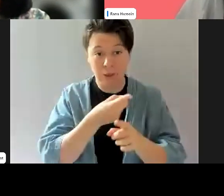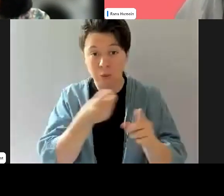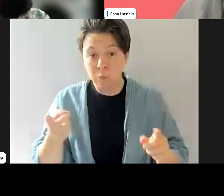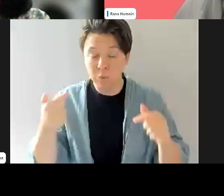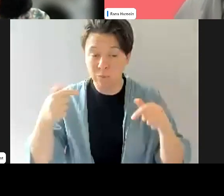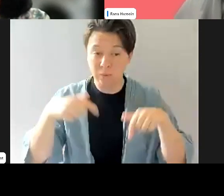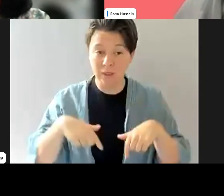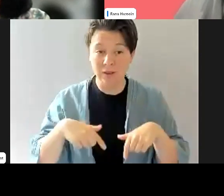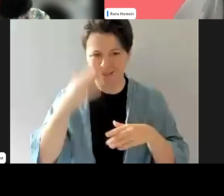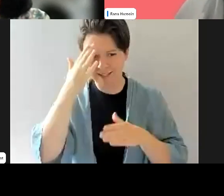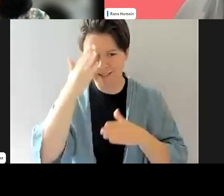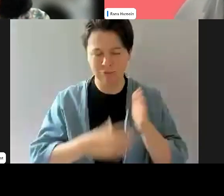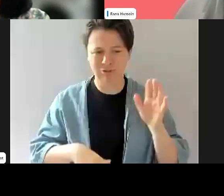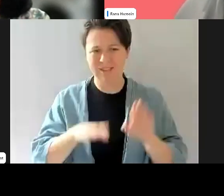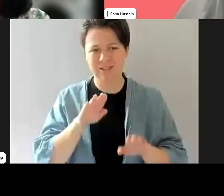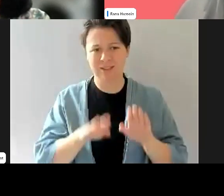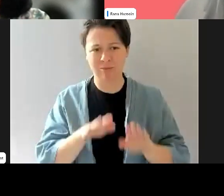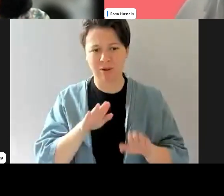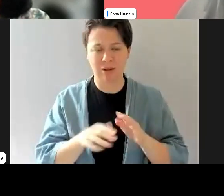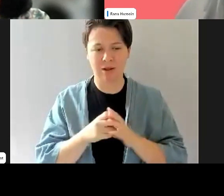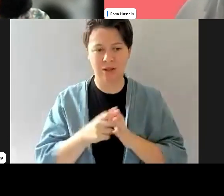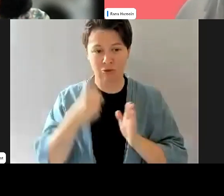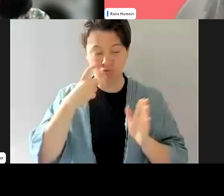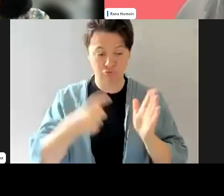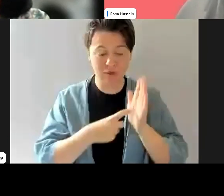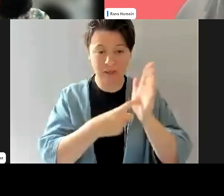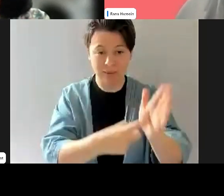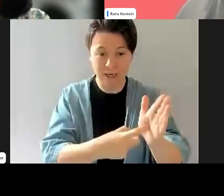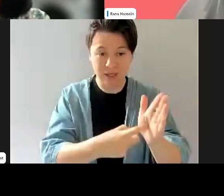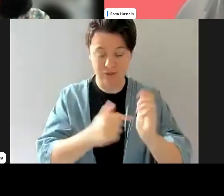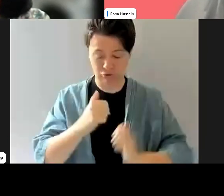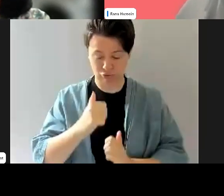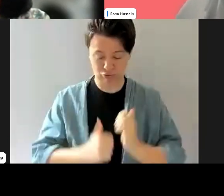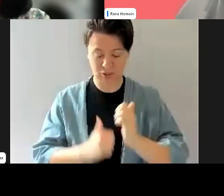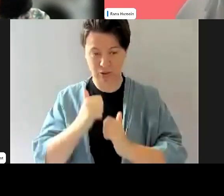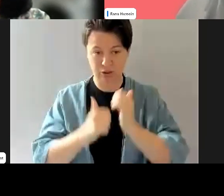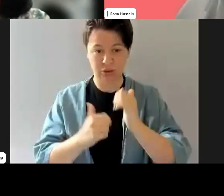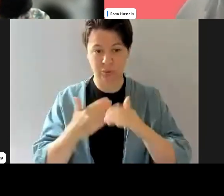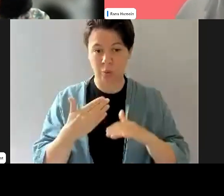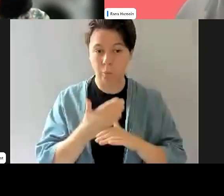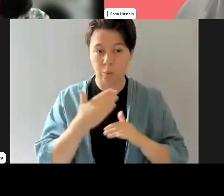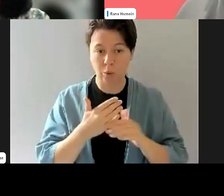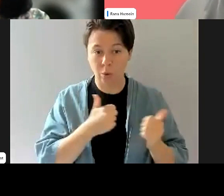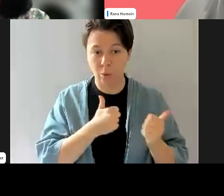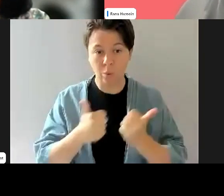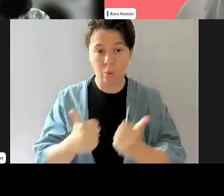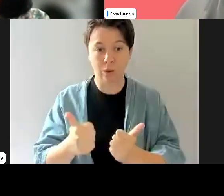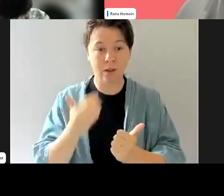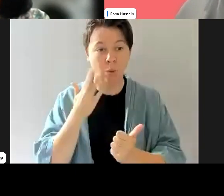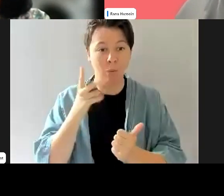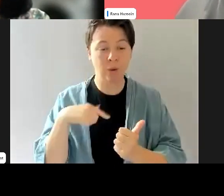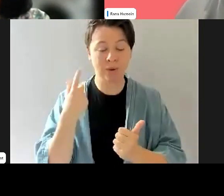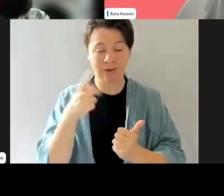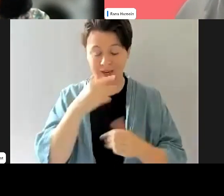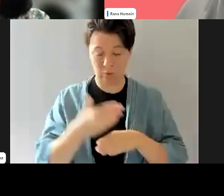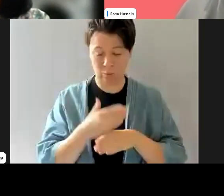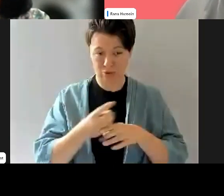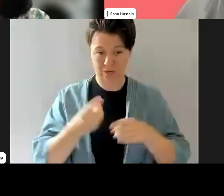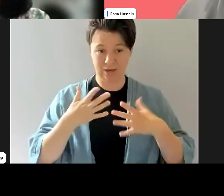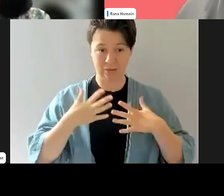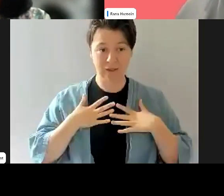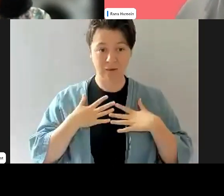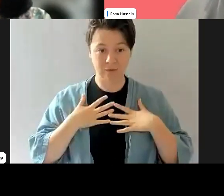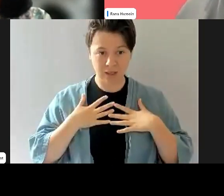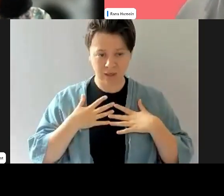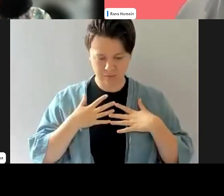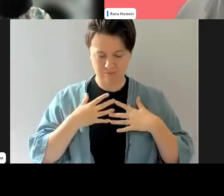Um, and it really comes, those, those recommendations and those structures and things really only work when we can do our self work and have the courage to hold